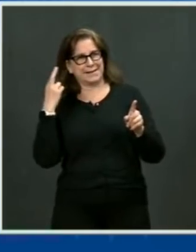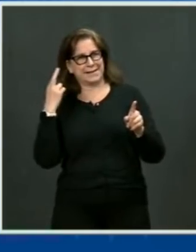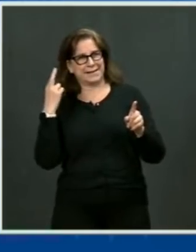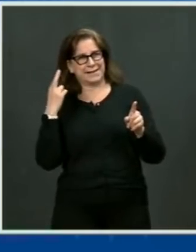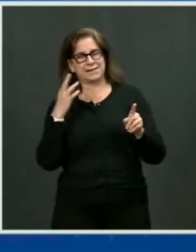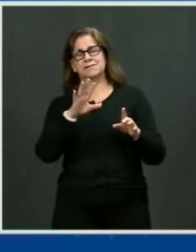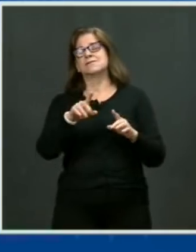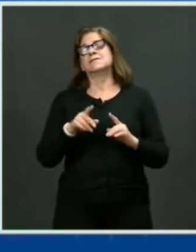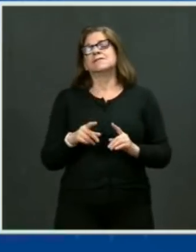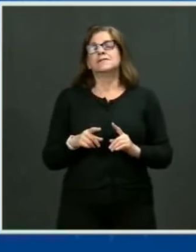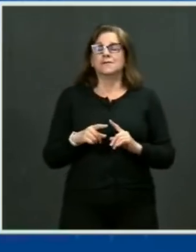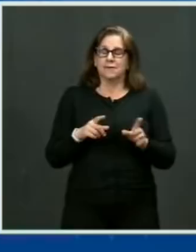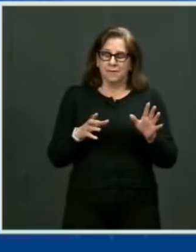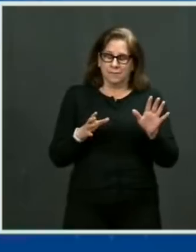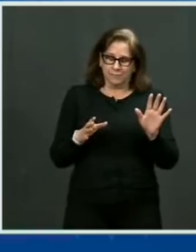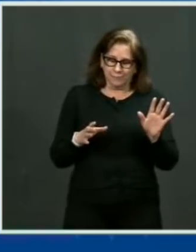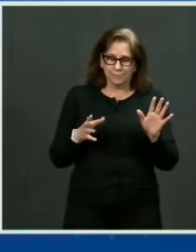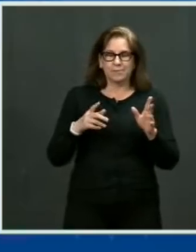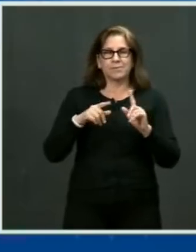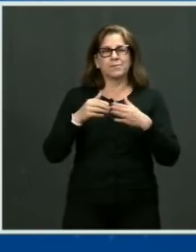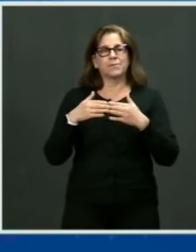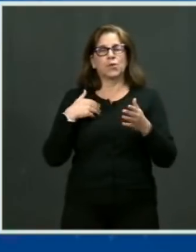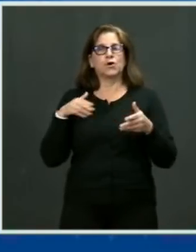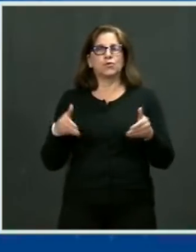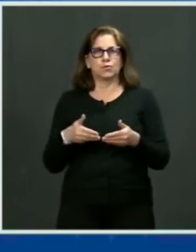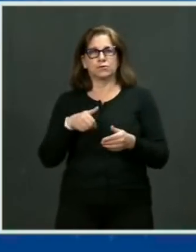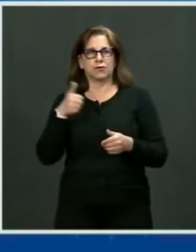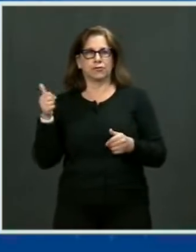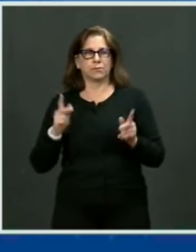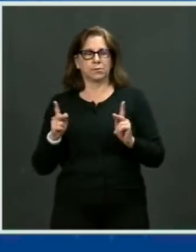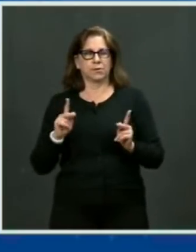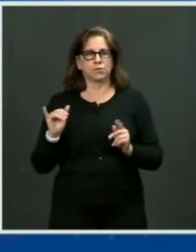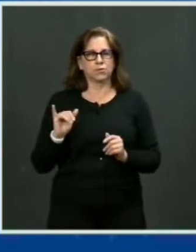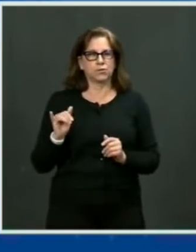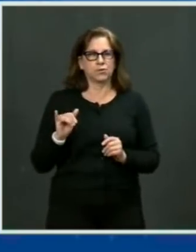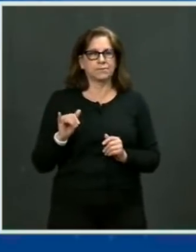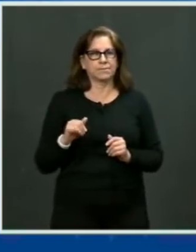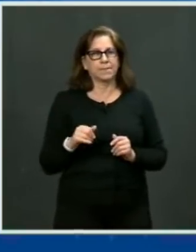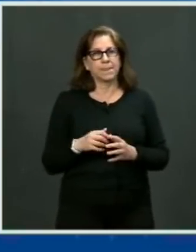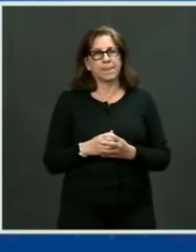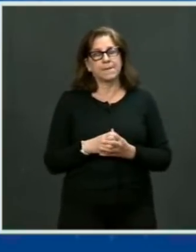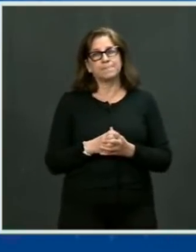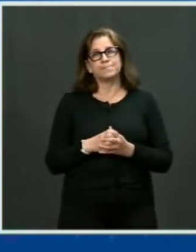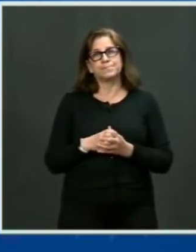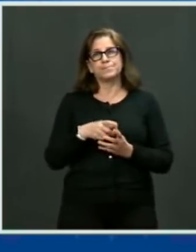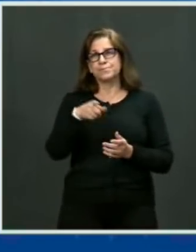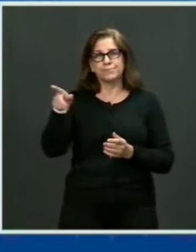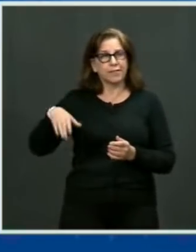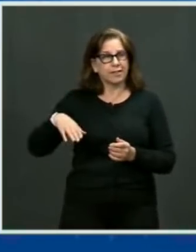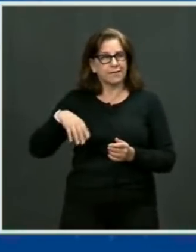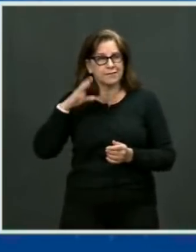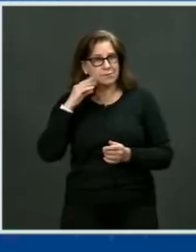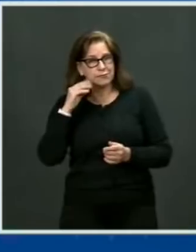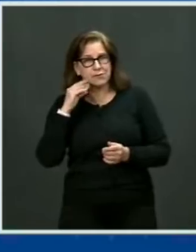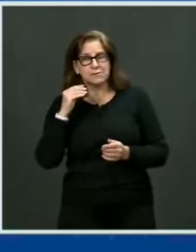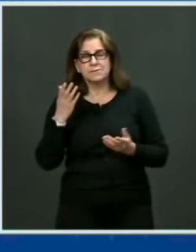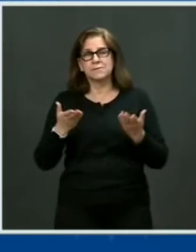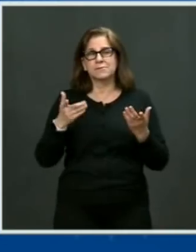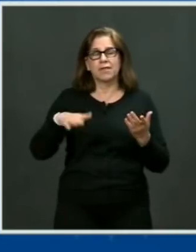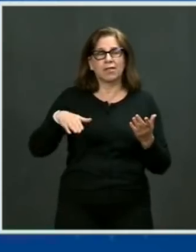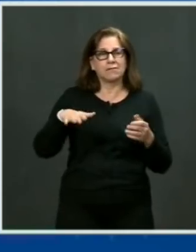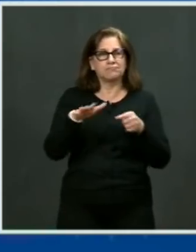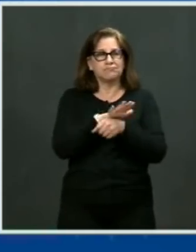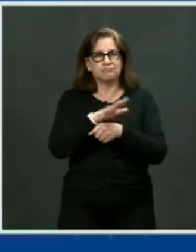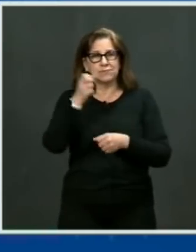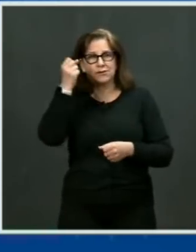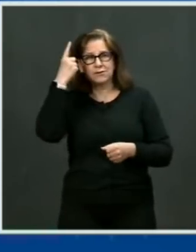is, you know, what a lot of people have not been through, what they've been through, don't understand. It takes a lot of courage to come to an